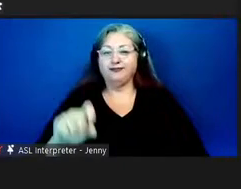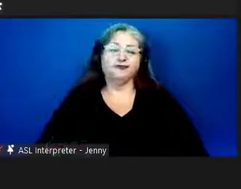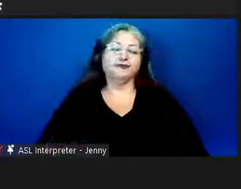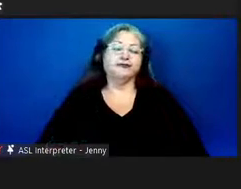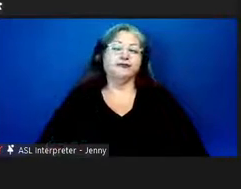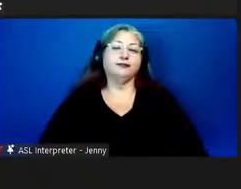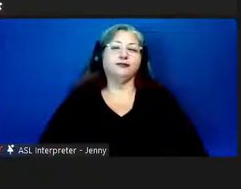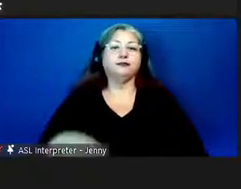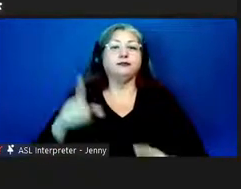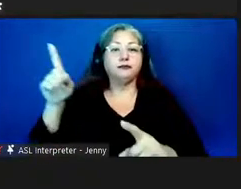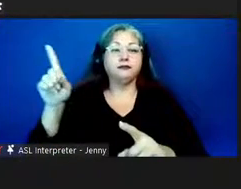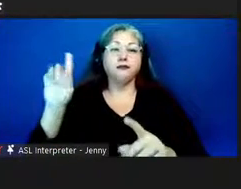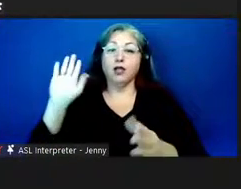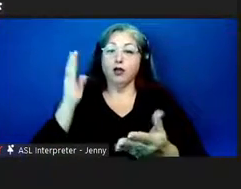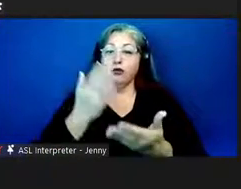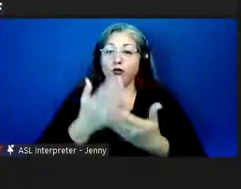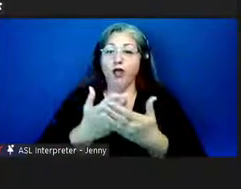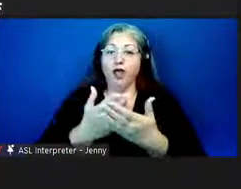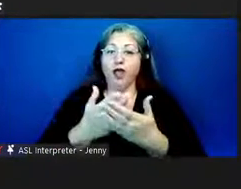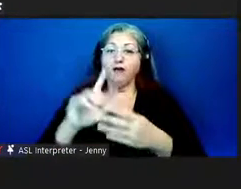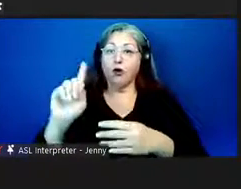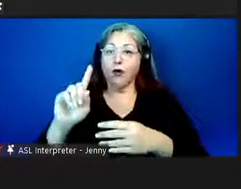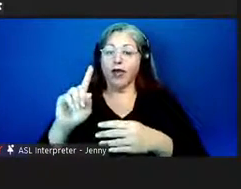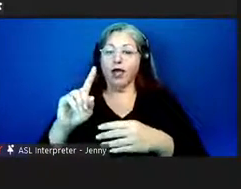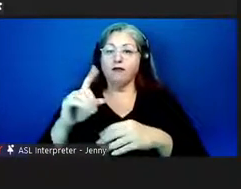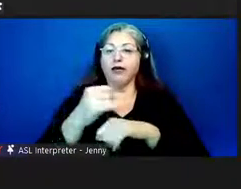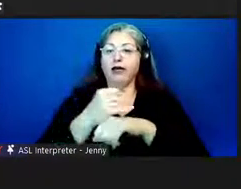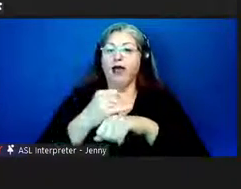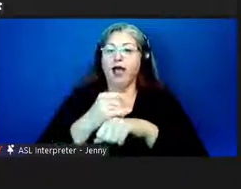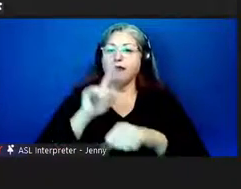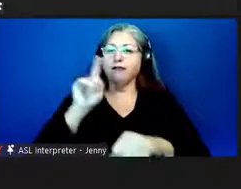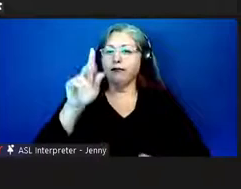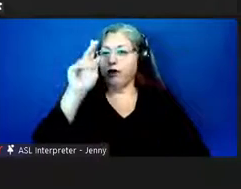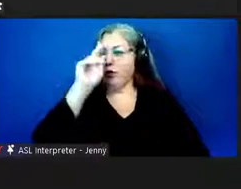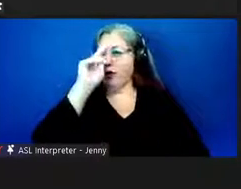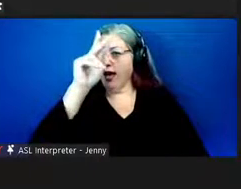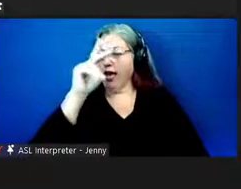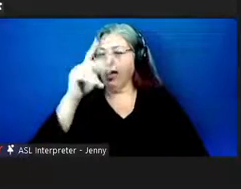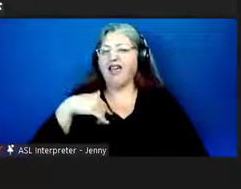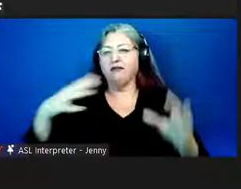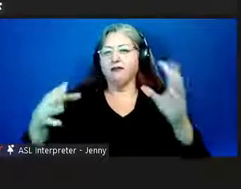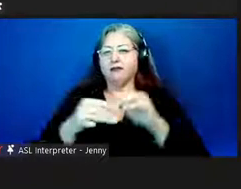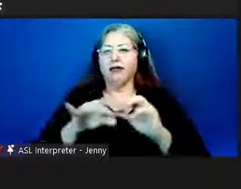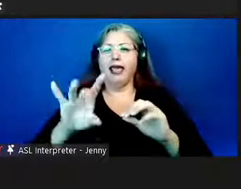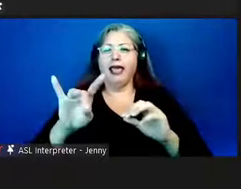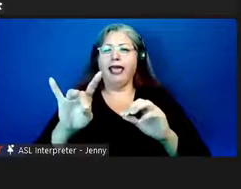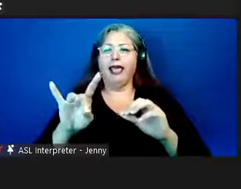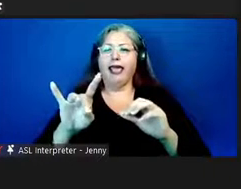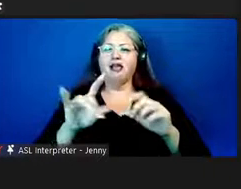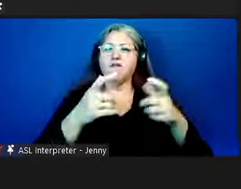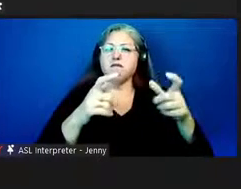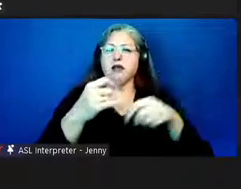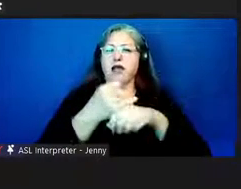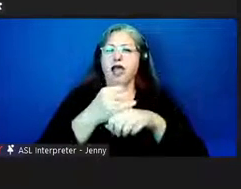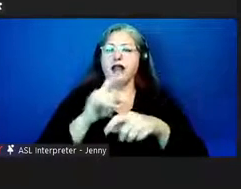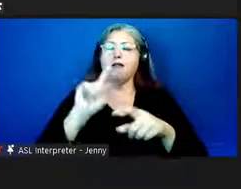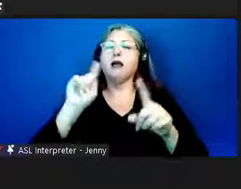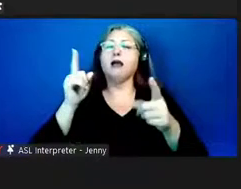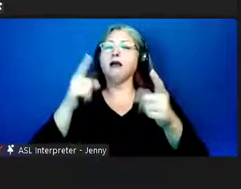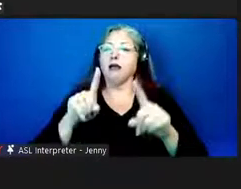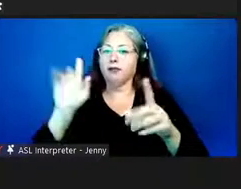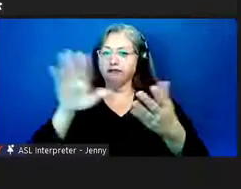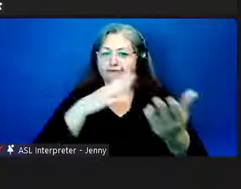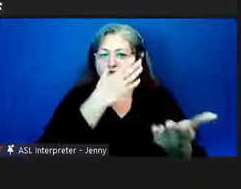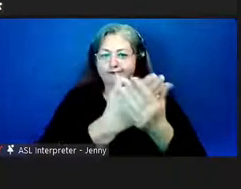he arrived to the shores on the island of kauai we have eight major islands here he happened to come in